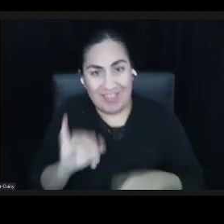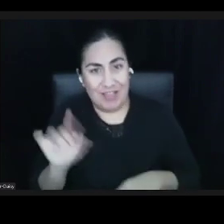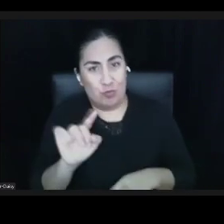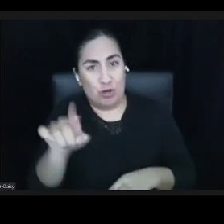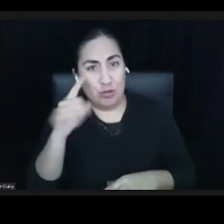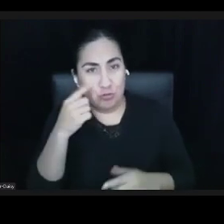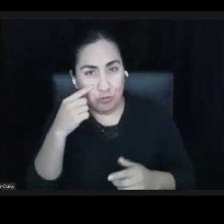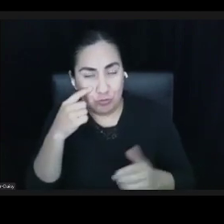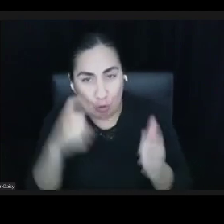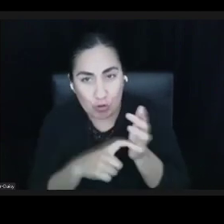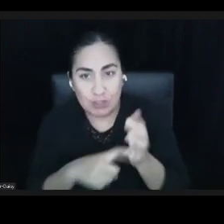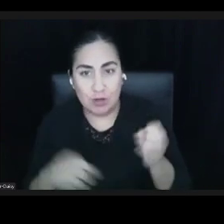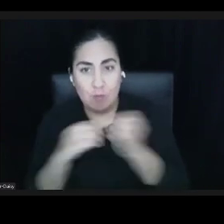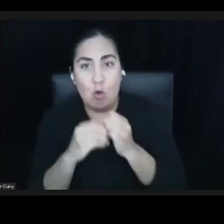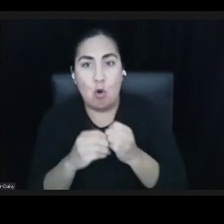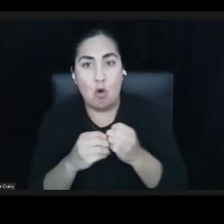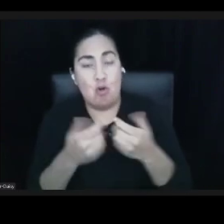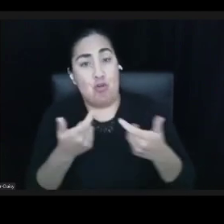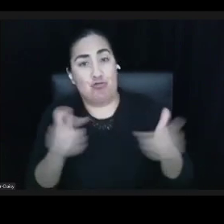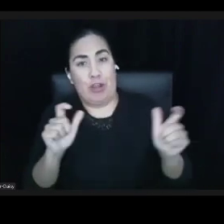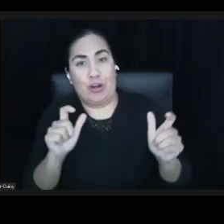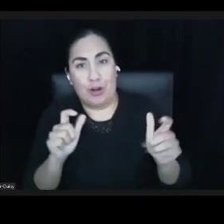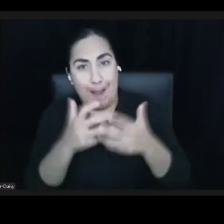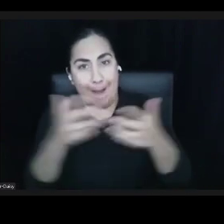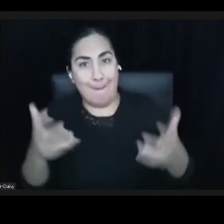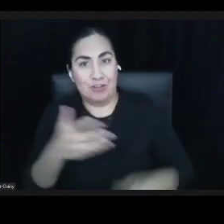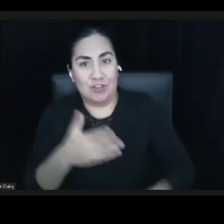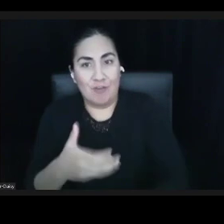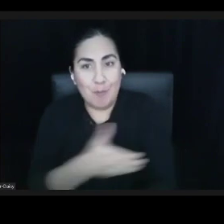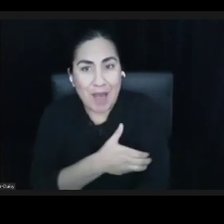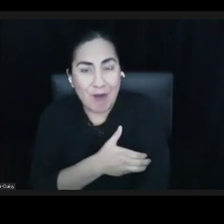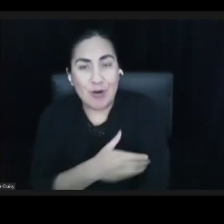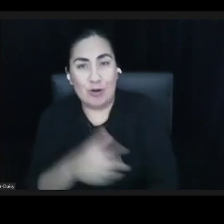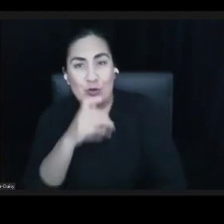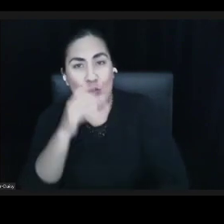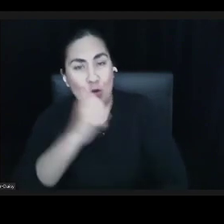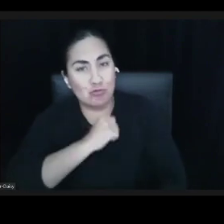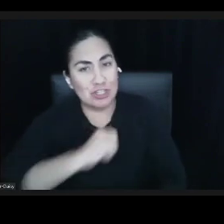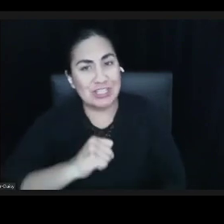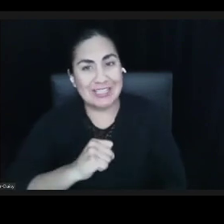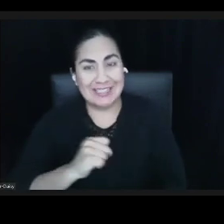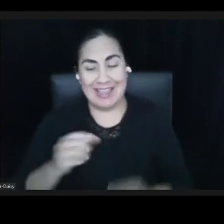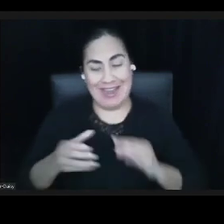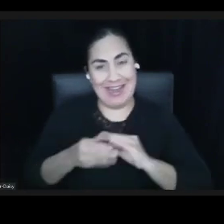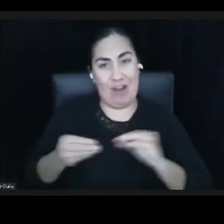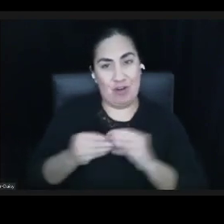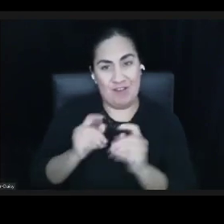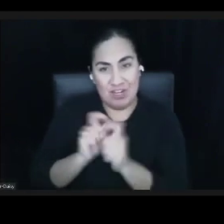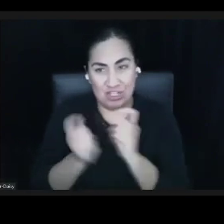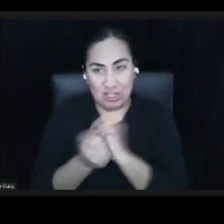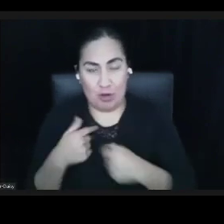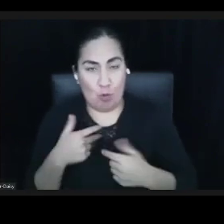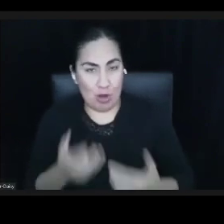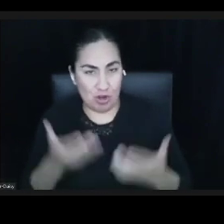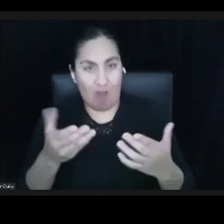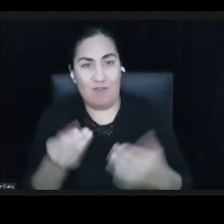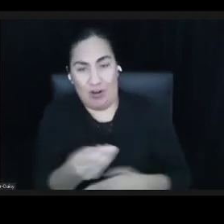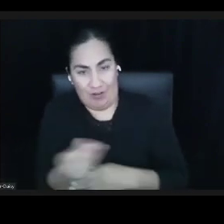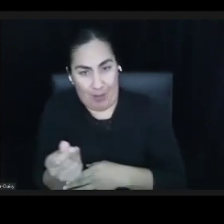amounts of power in the organization that will resist narrative change. But I want to offer a couple. And maybe one